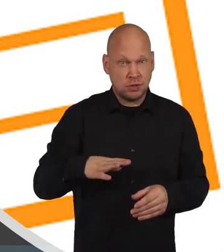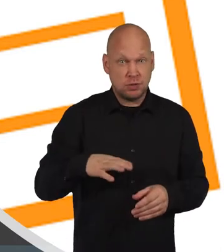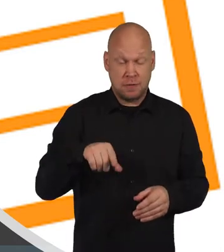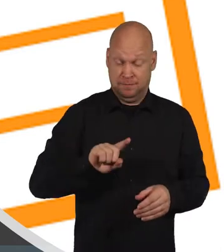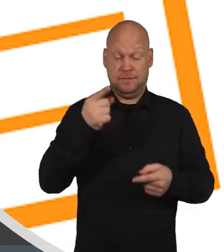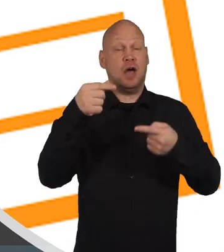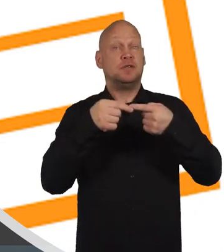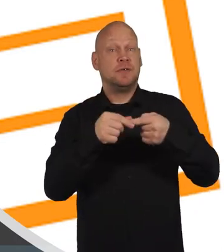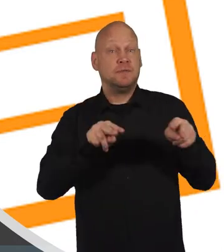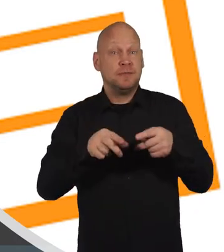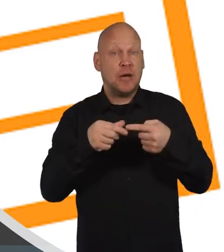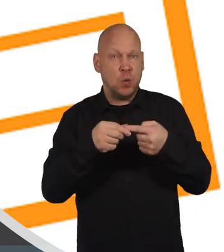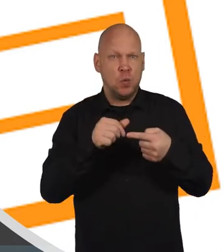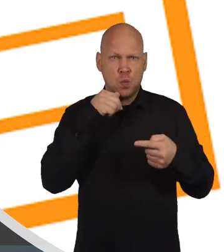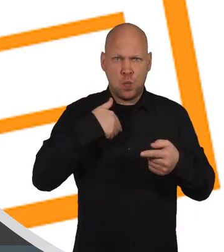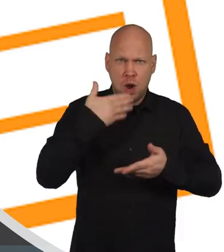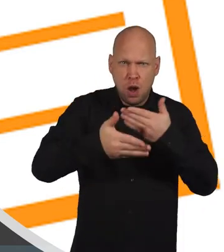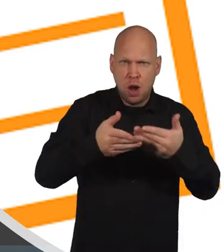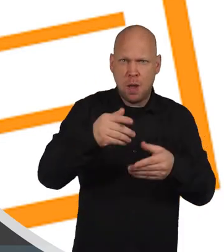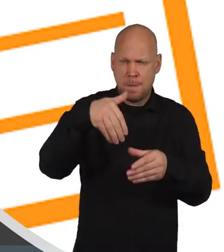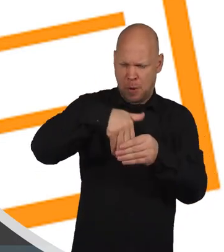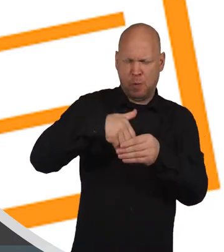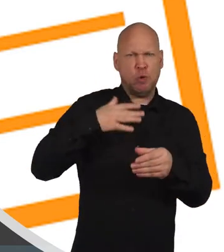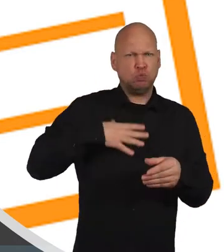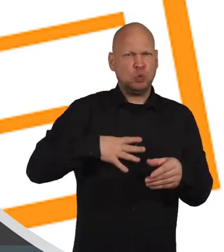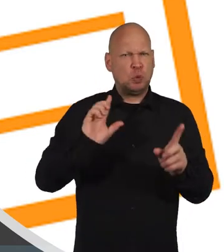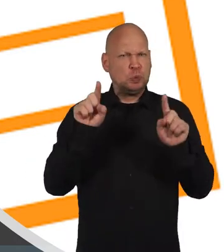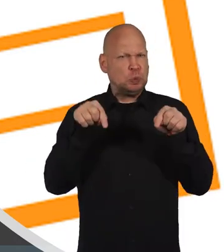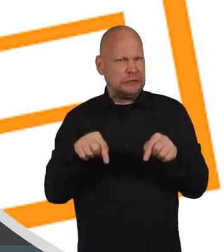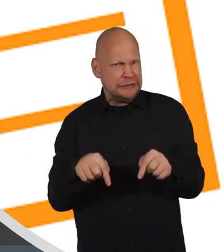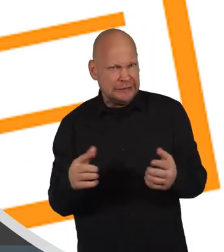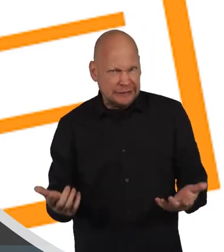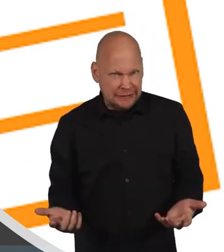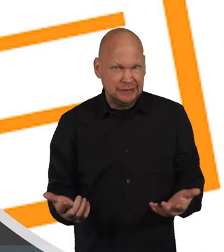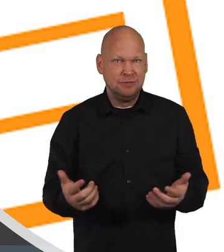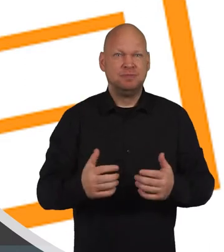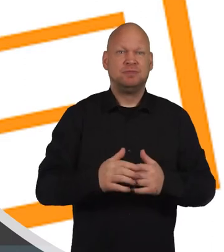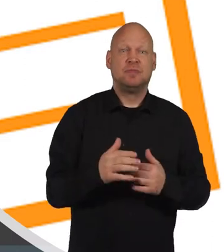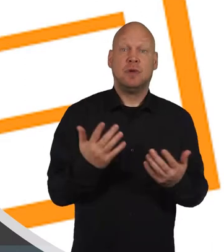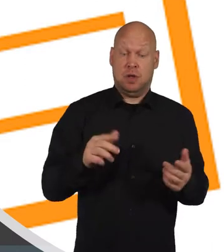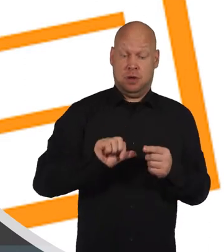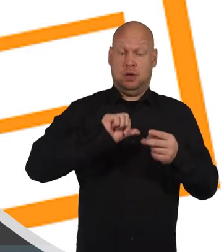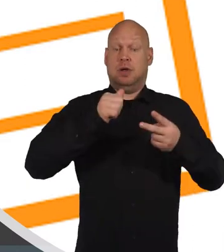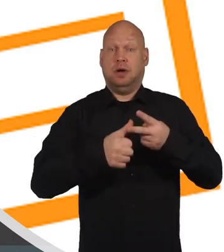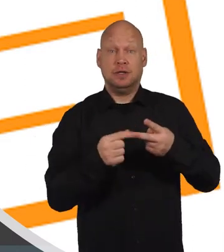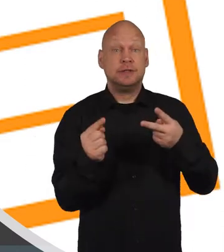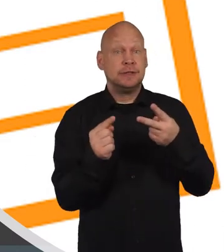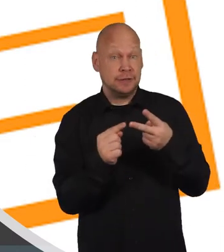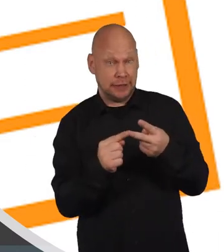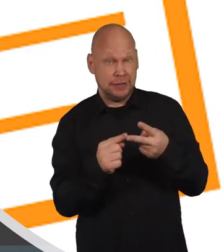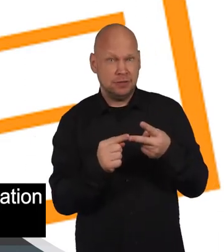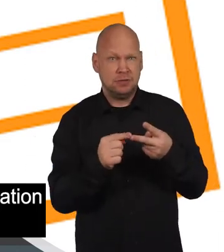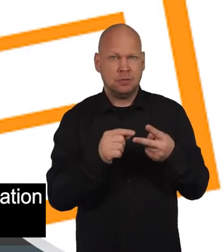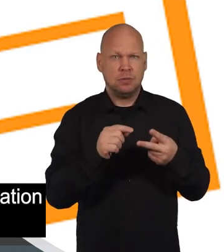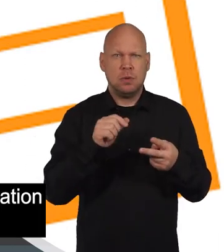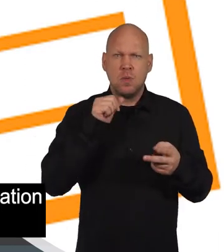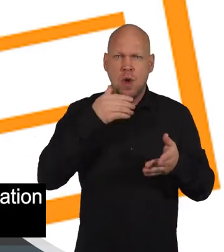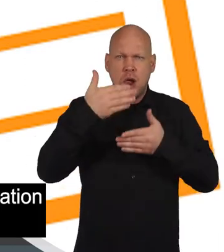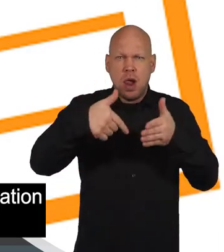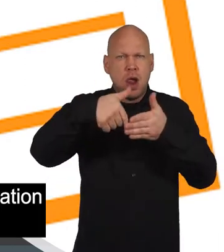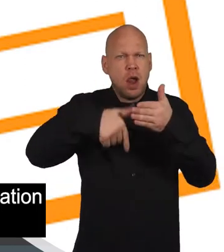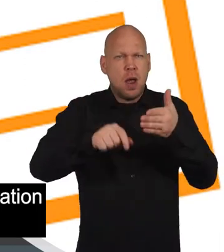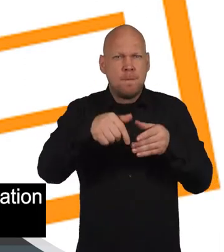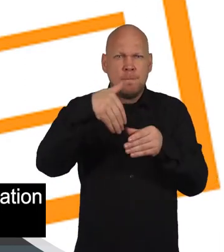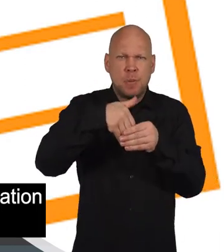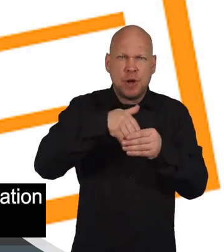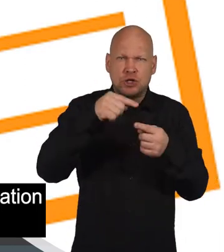In this first video, we'll introduce you to what participation requests are. Then in the second video, we'll say more